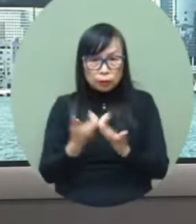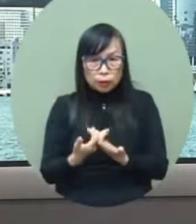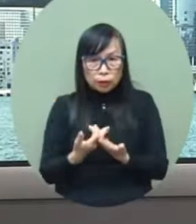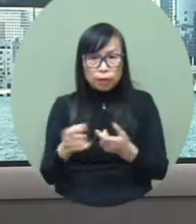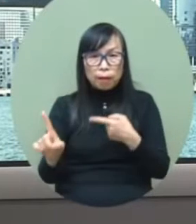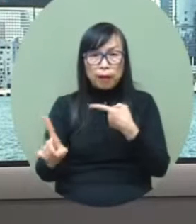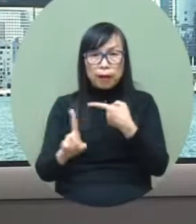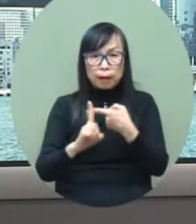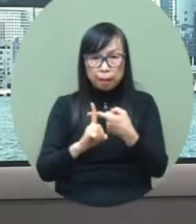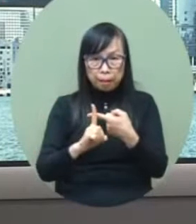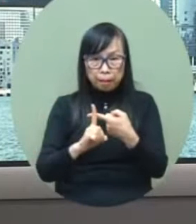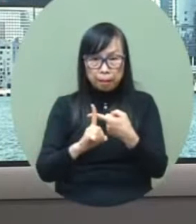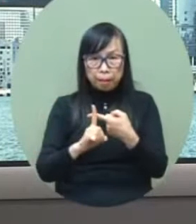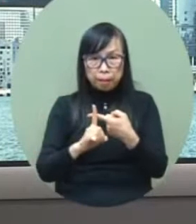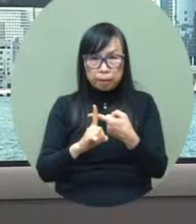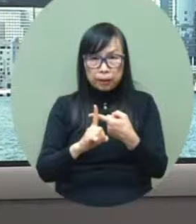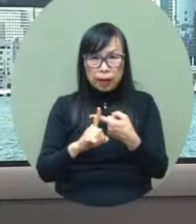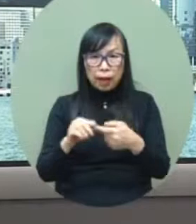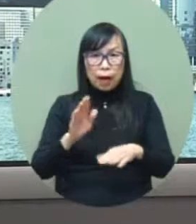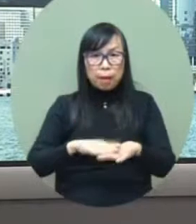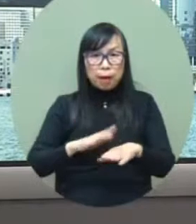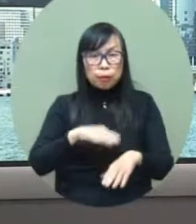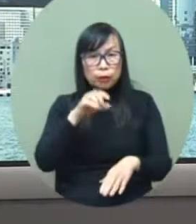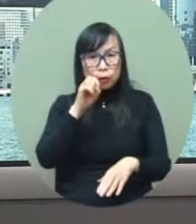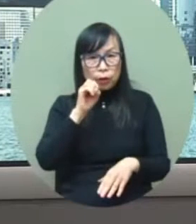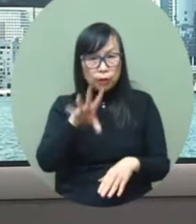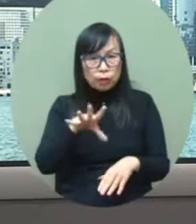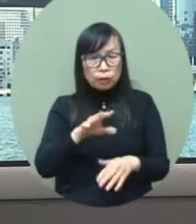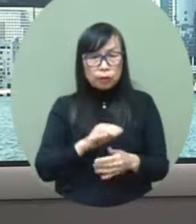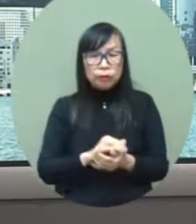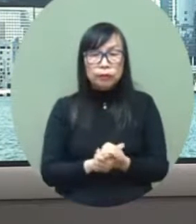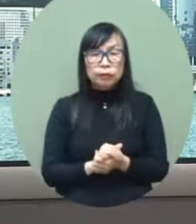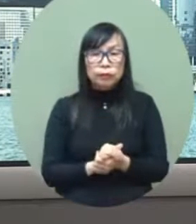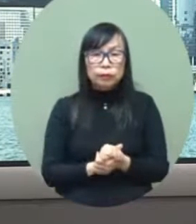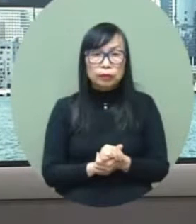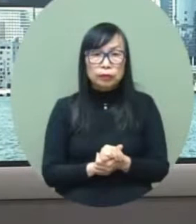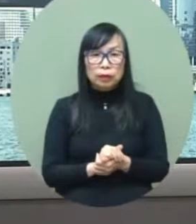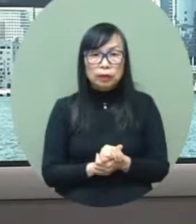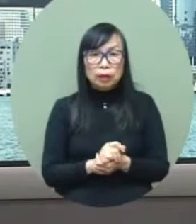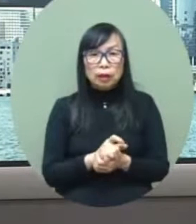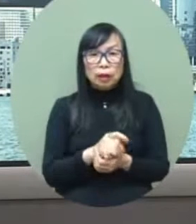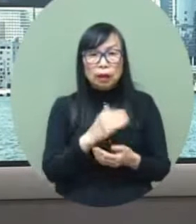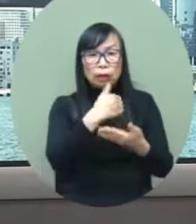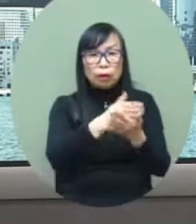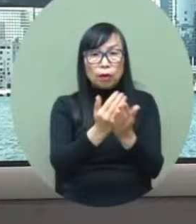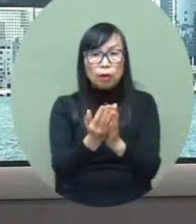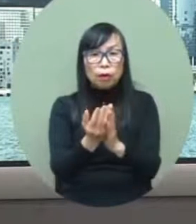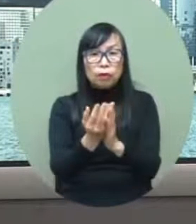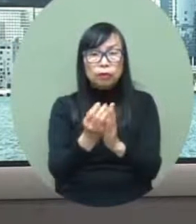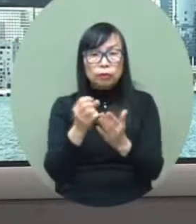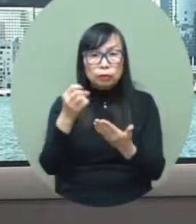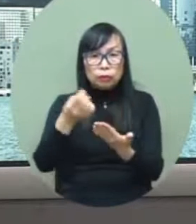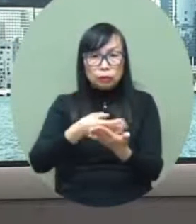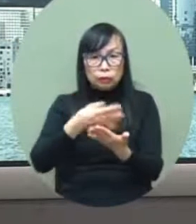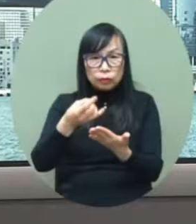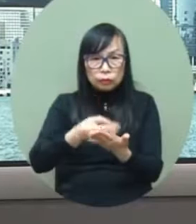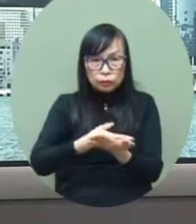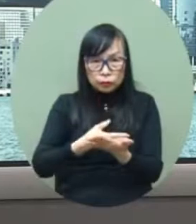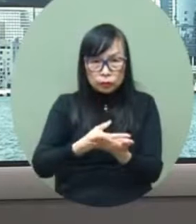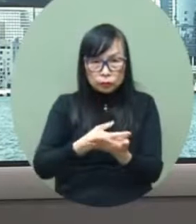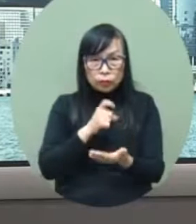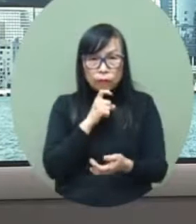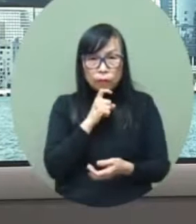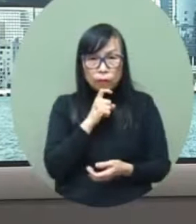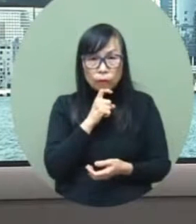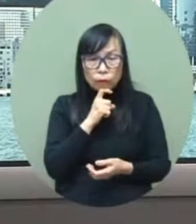beginning speech about the various measures that we have um put into uh we have just